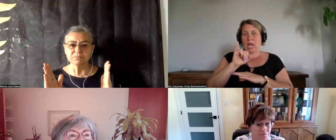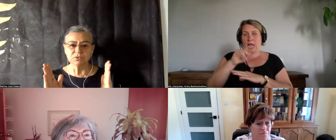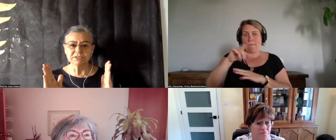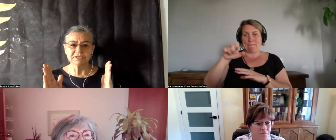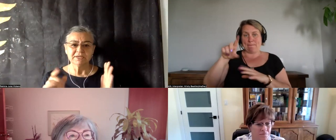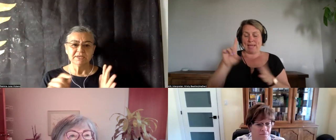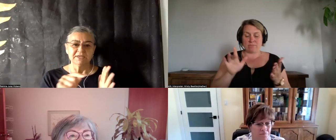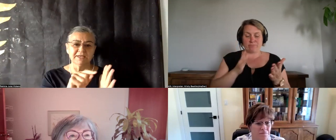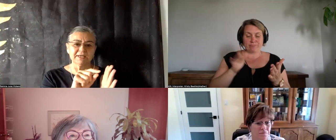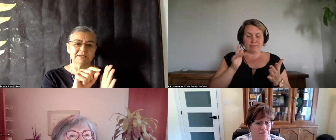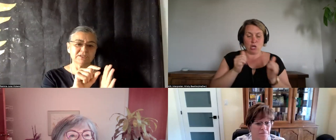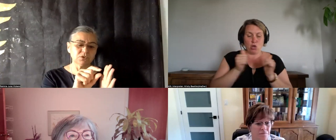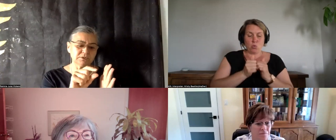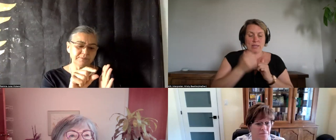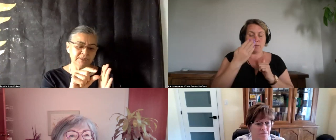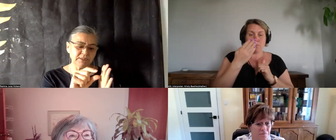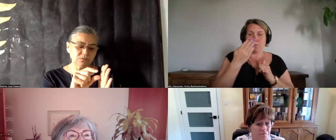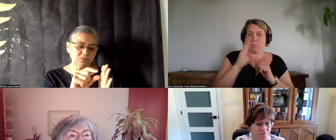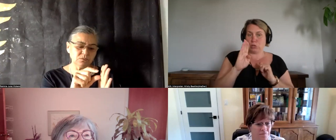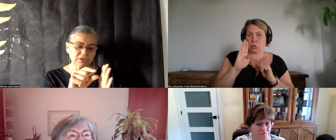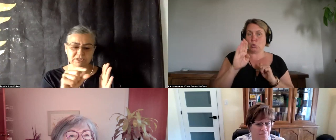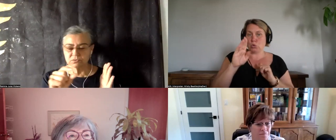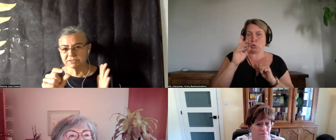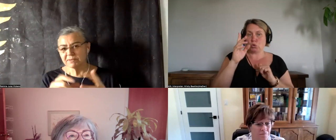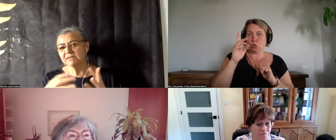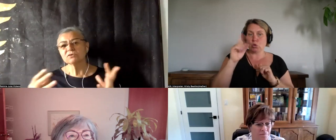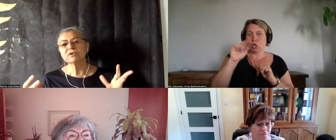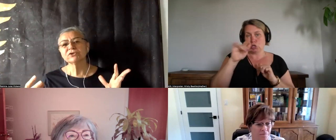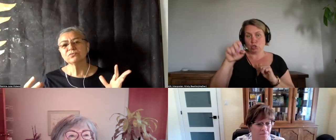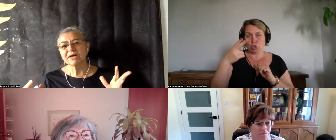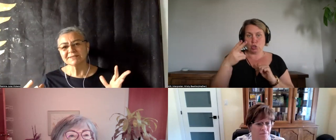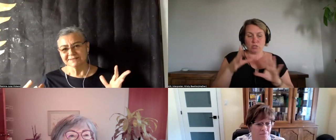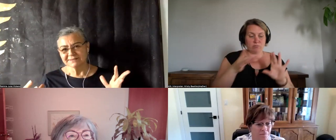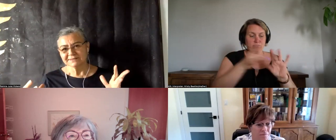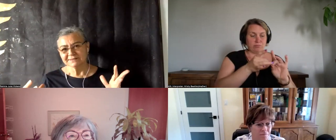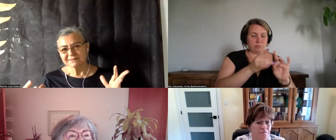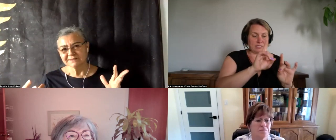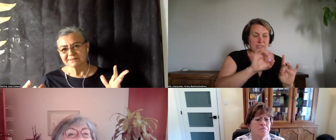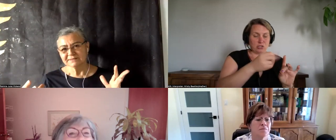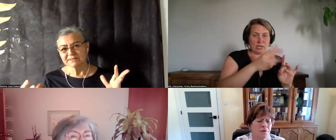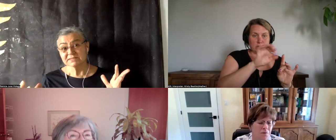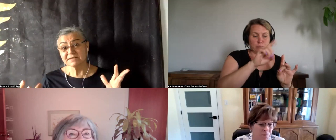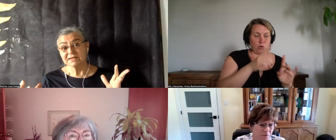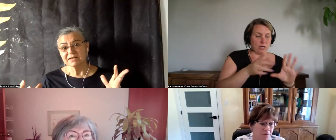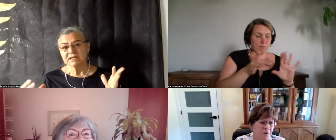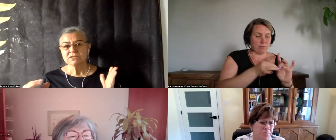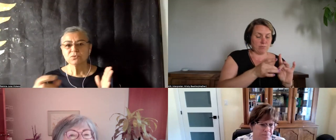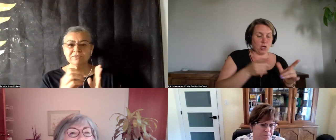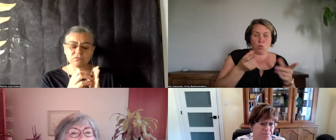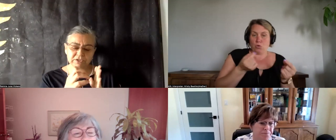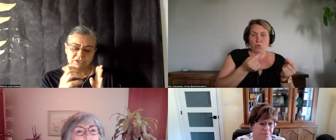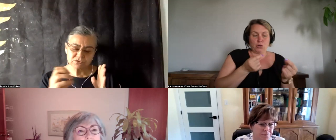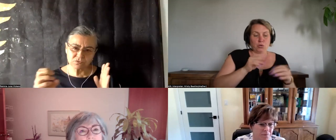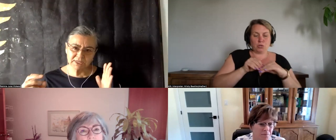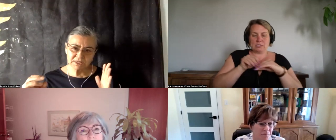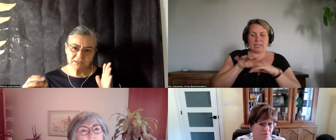dashboard and you would be working towards making the runner run let's say so when